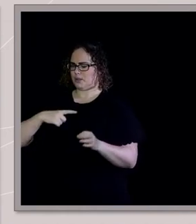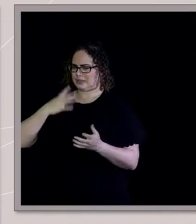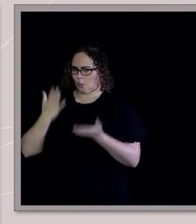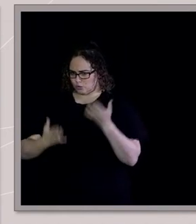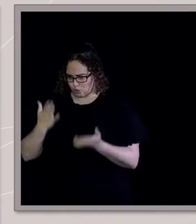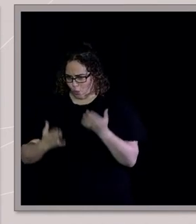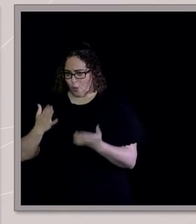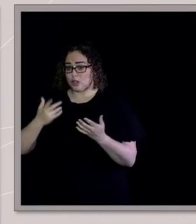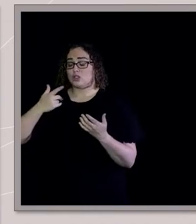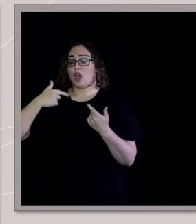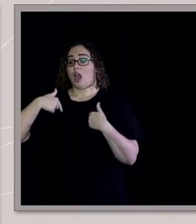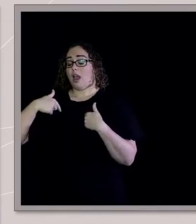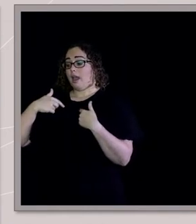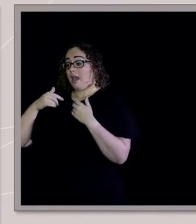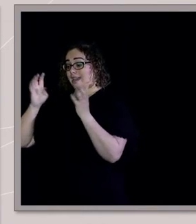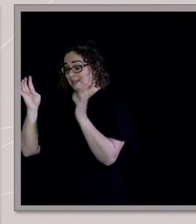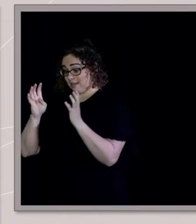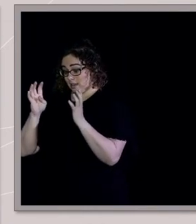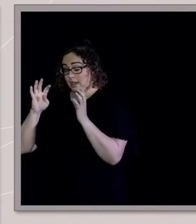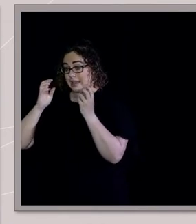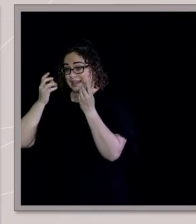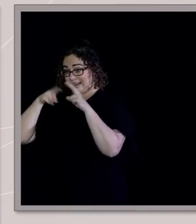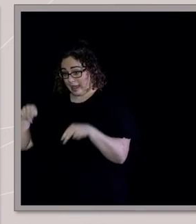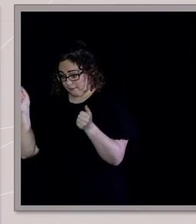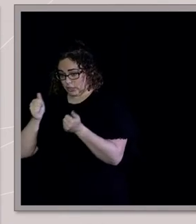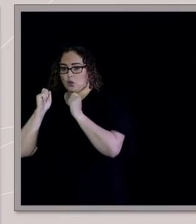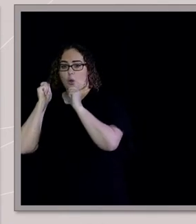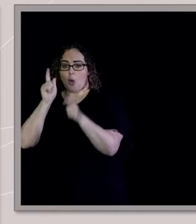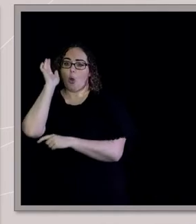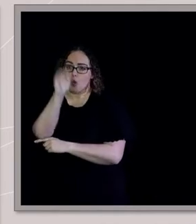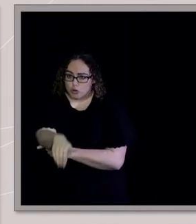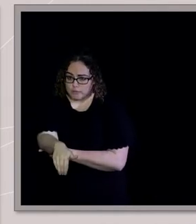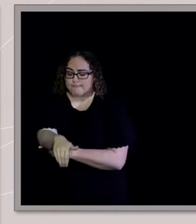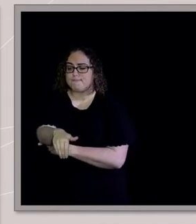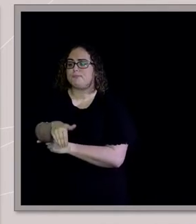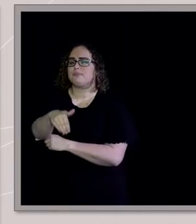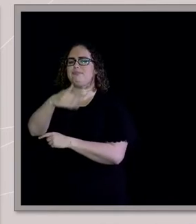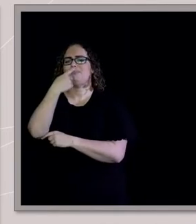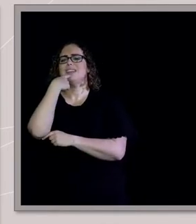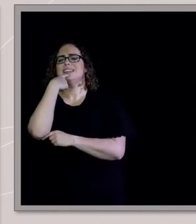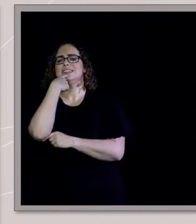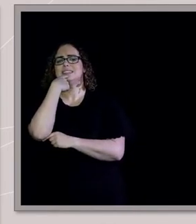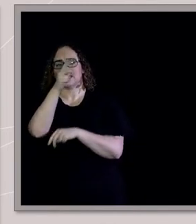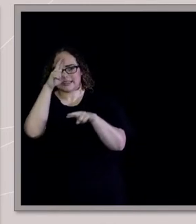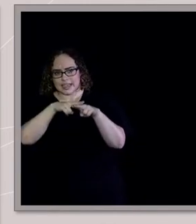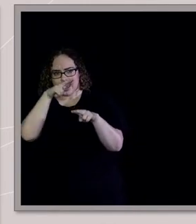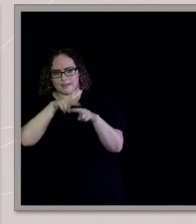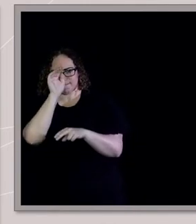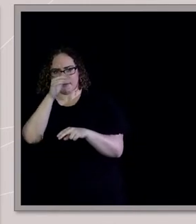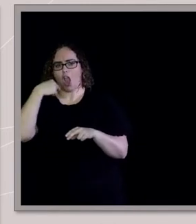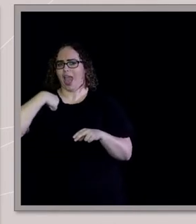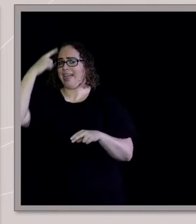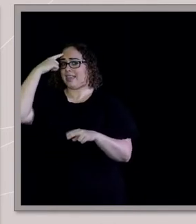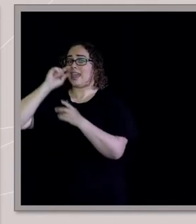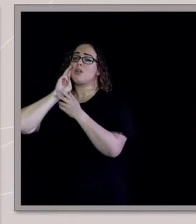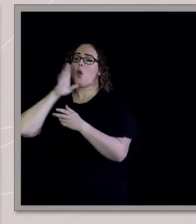till I got home to Mudgee, and as my dad came up one night to say goodnight, said, Dad, I think I received the Holy Spirit at kids' camp.